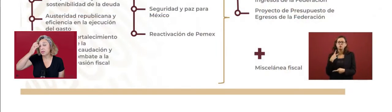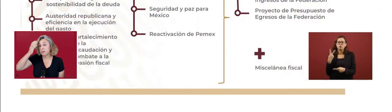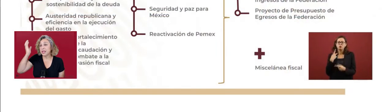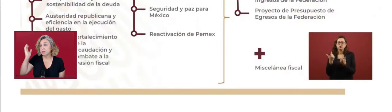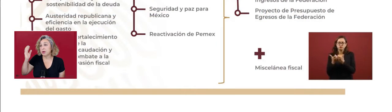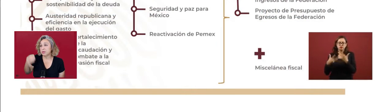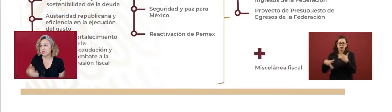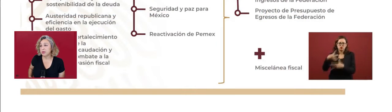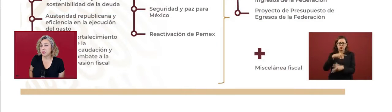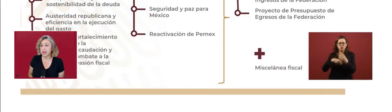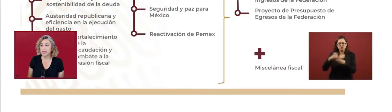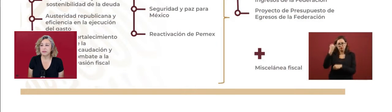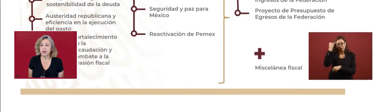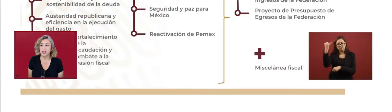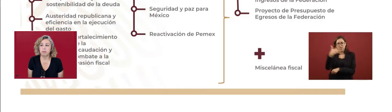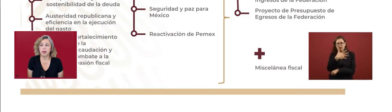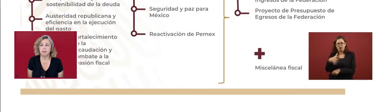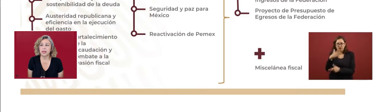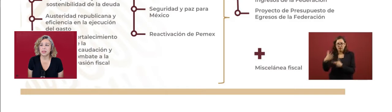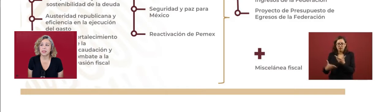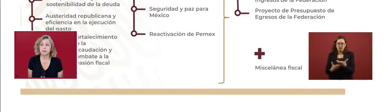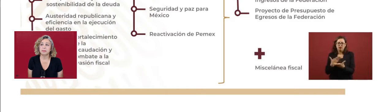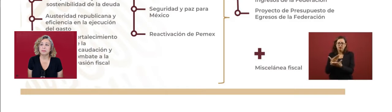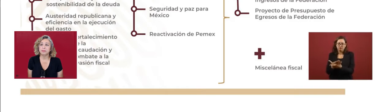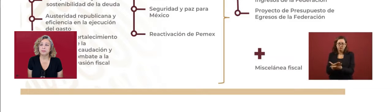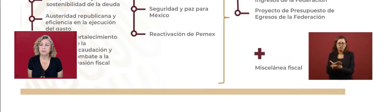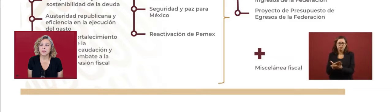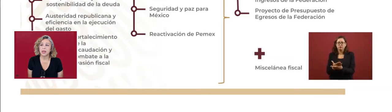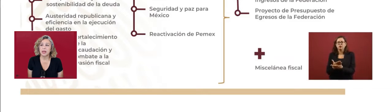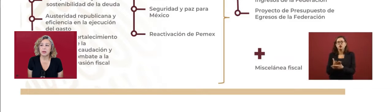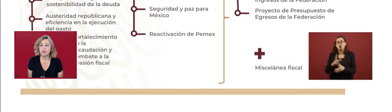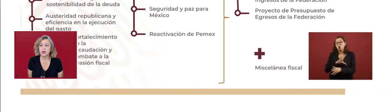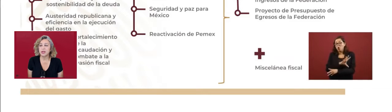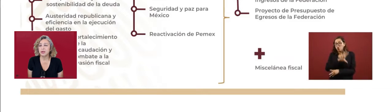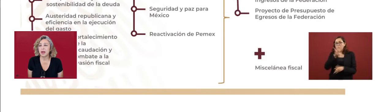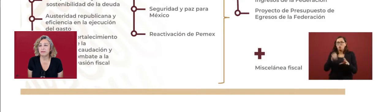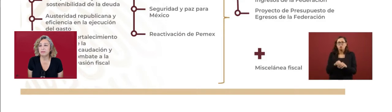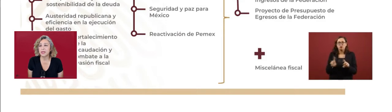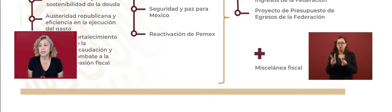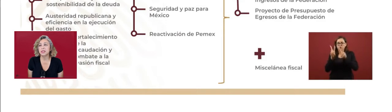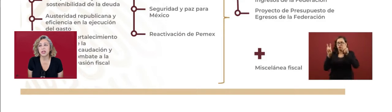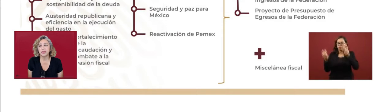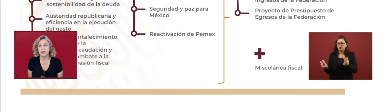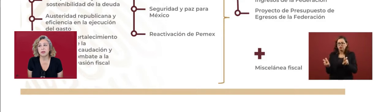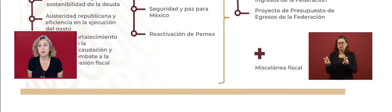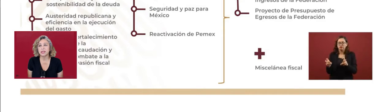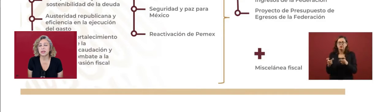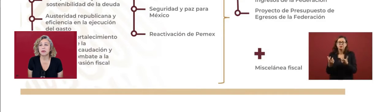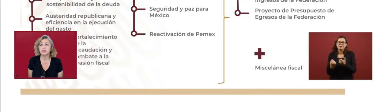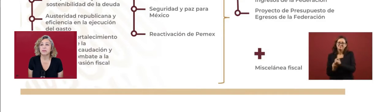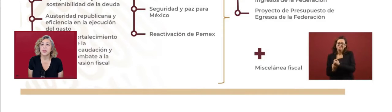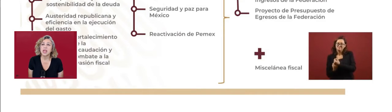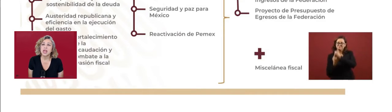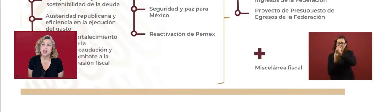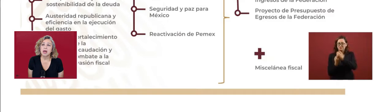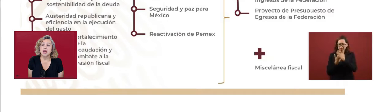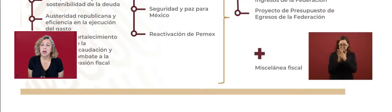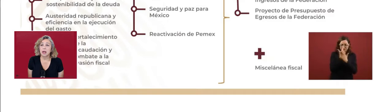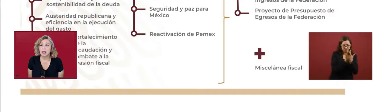So the past part was they were reactivating PEMEX and trying to have peace and security in Mexico.